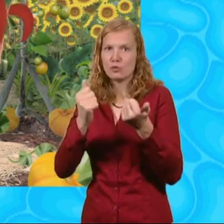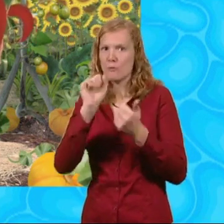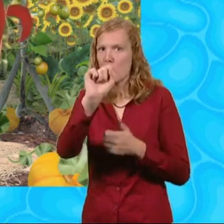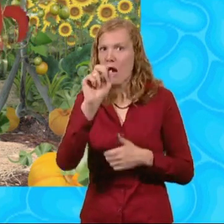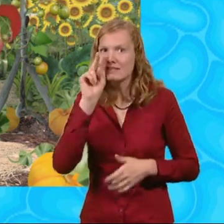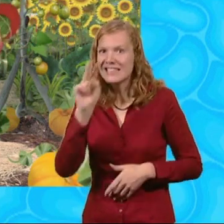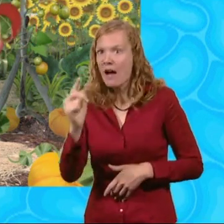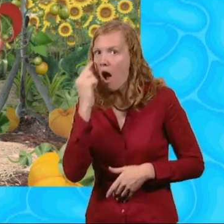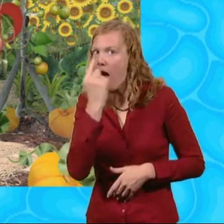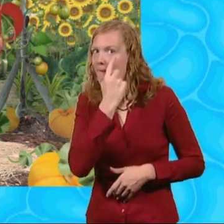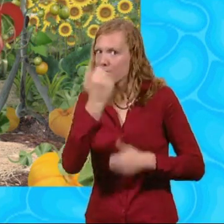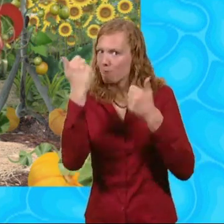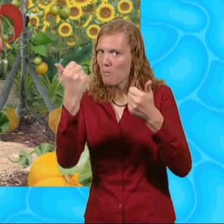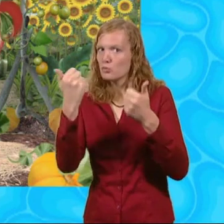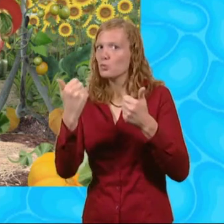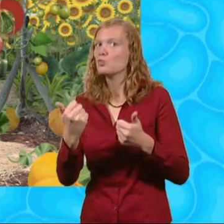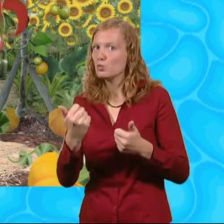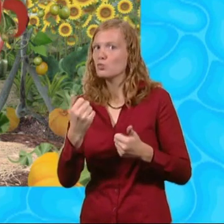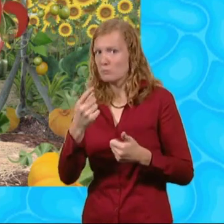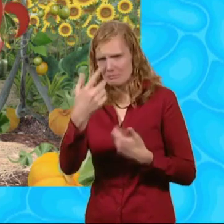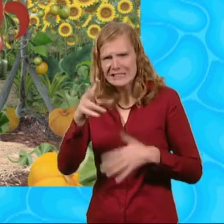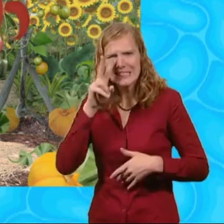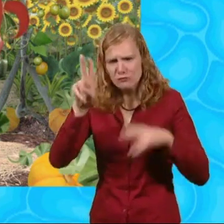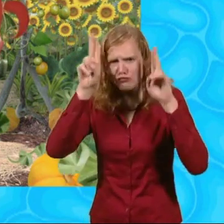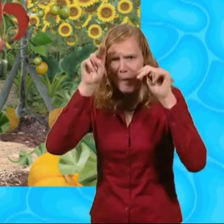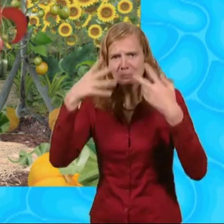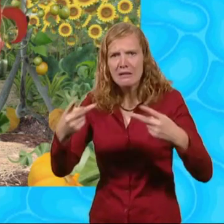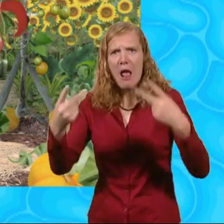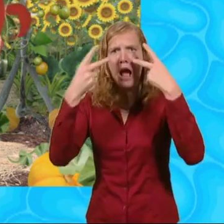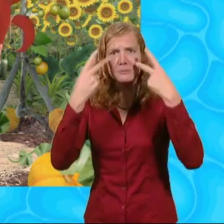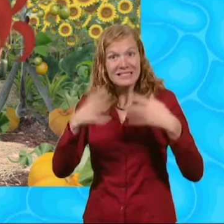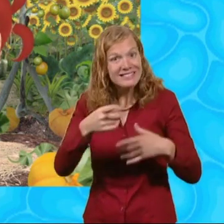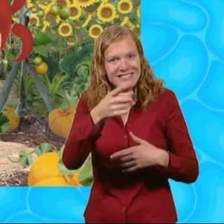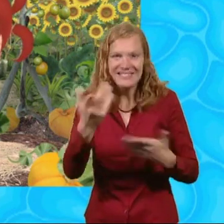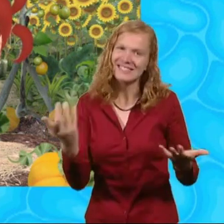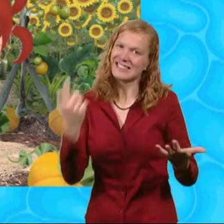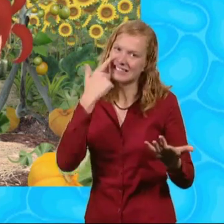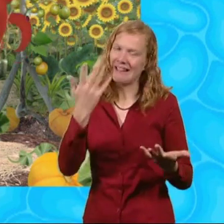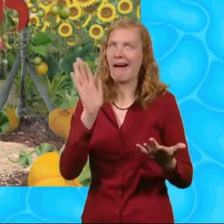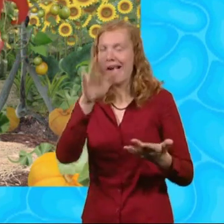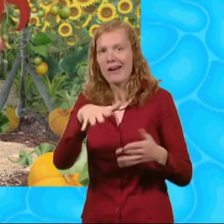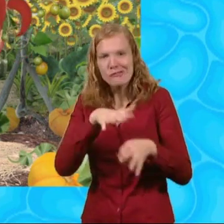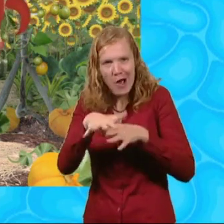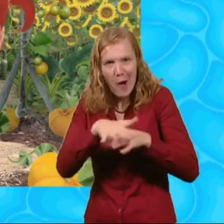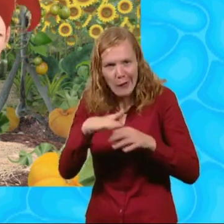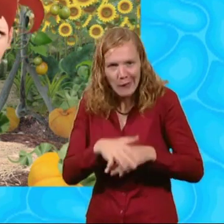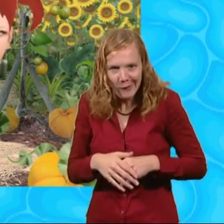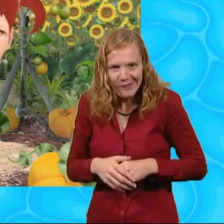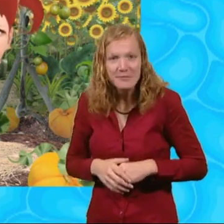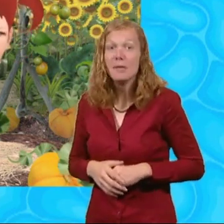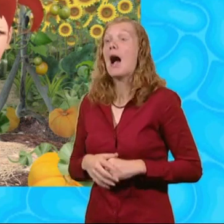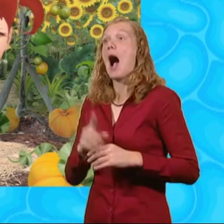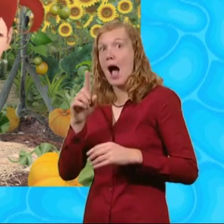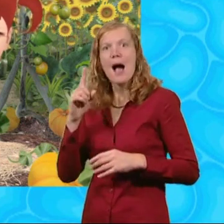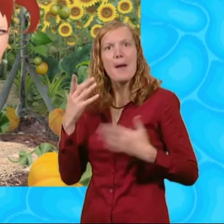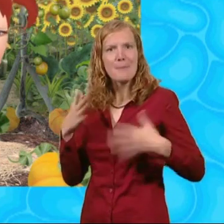You've not seen a rabbit wearing glasses, have you? That's a carrot joke. And that